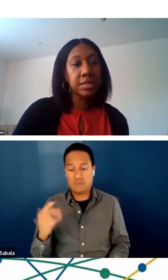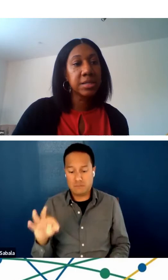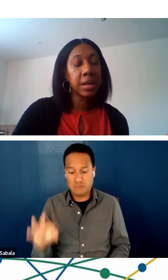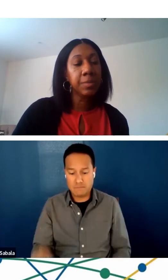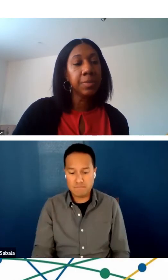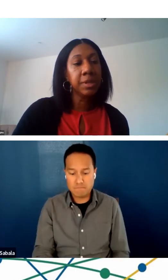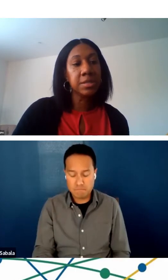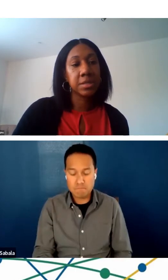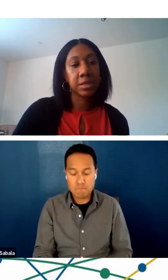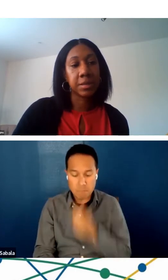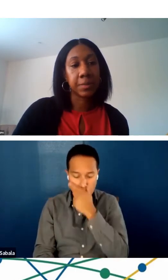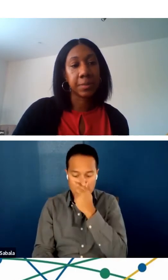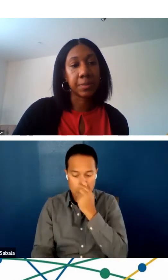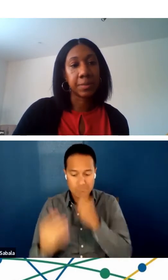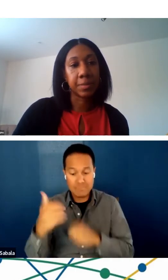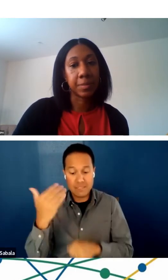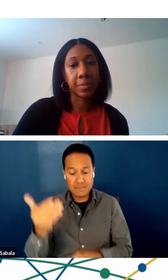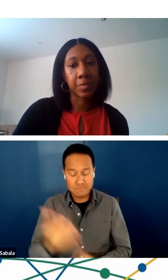Next slide, please.